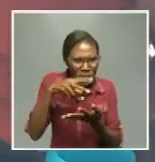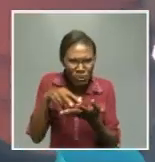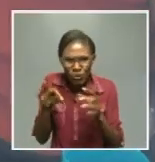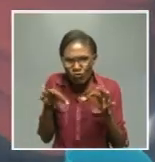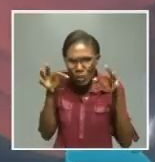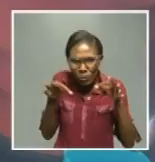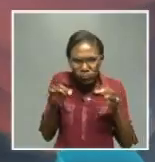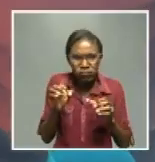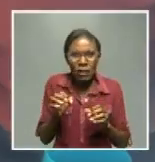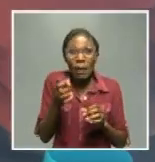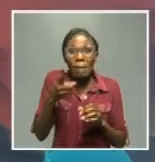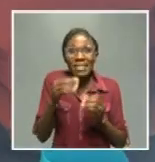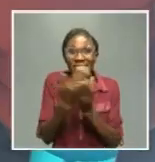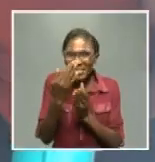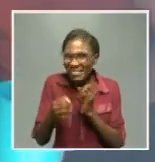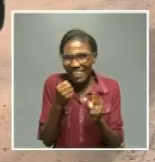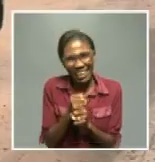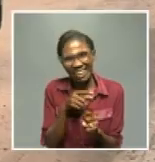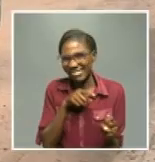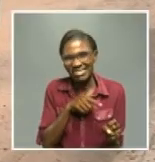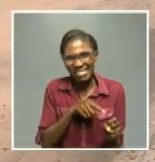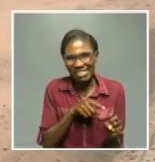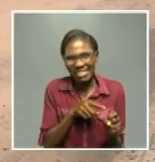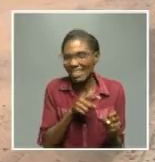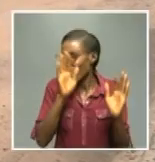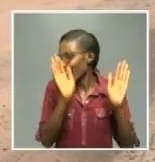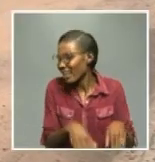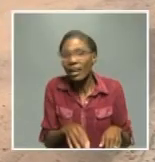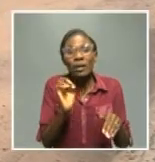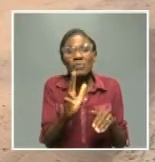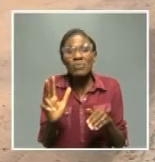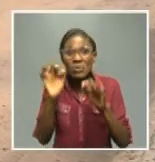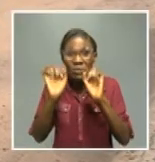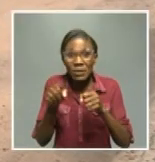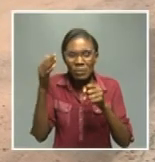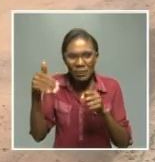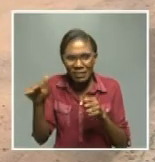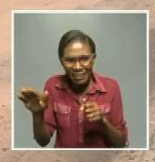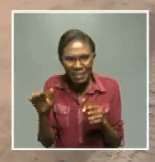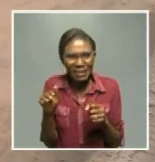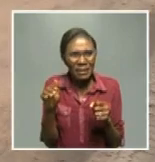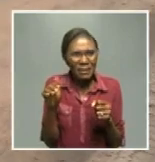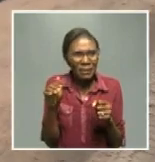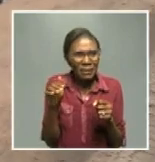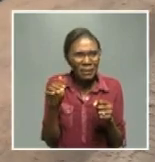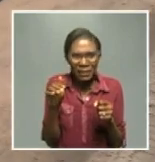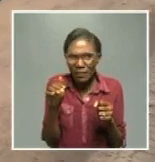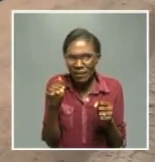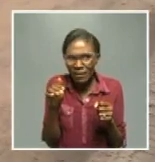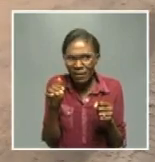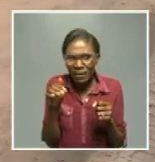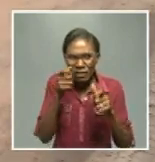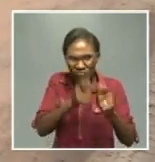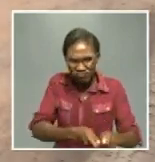when it comes to new year people can even go to doing their daily chores they can even go to to